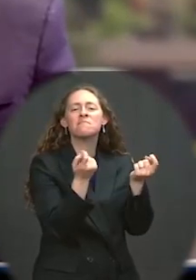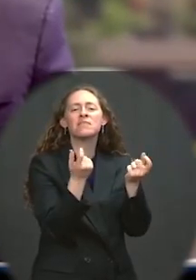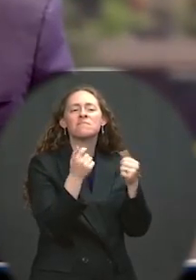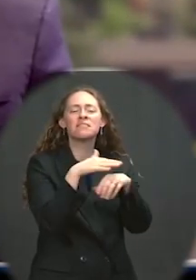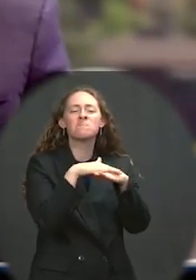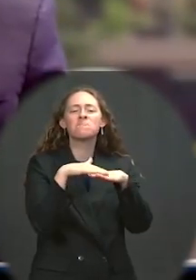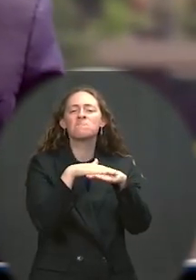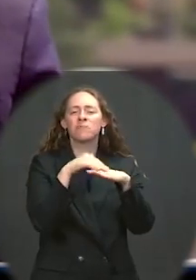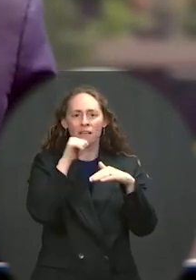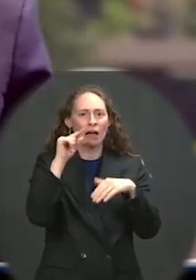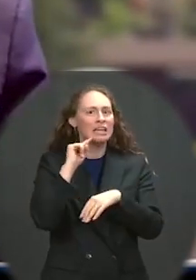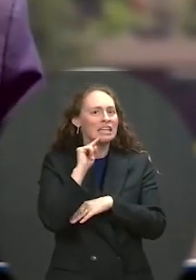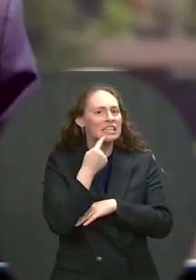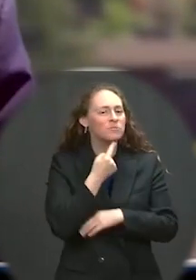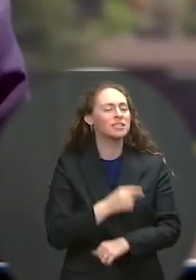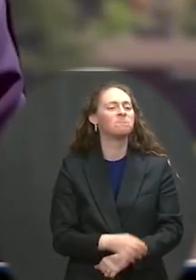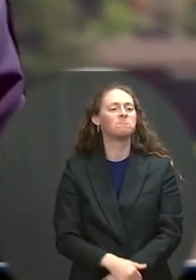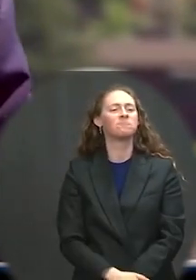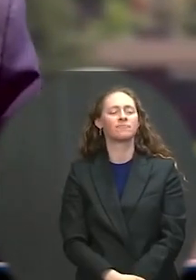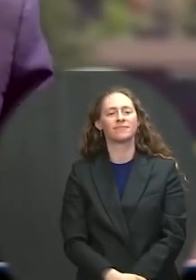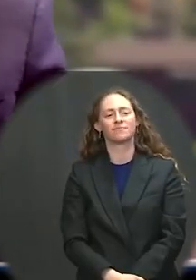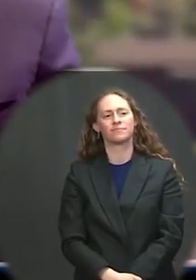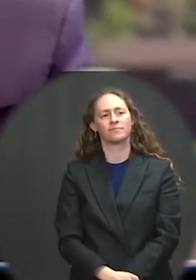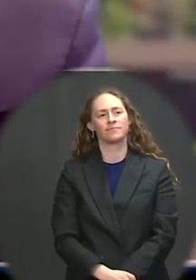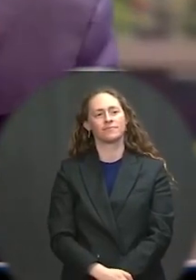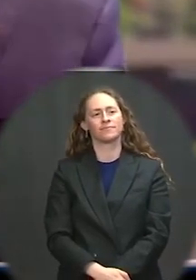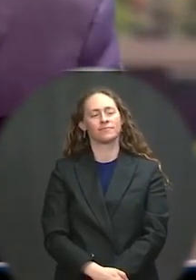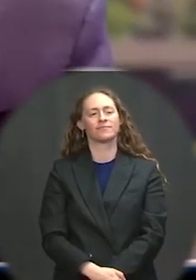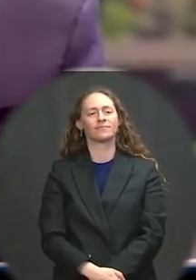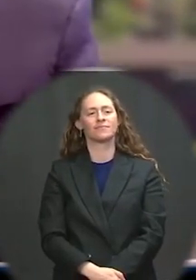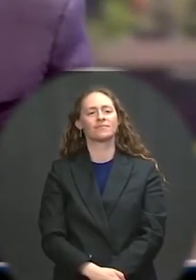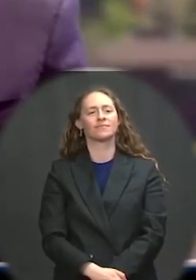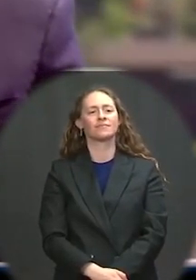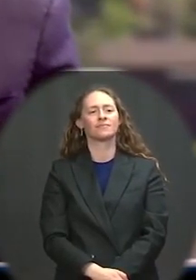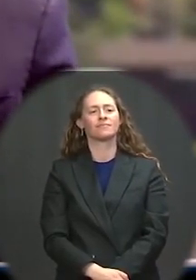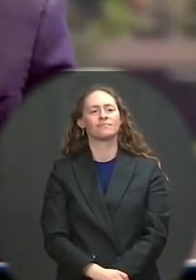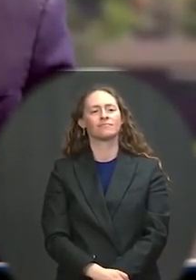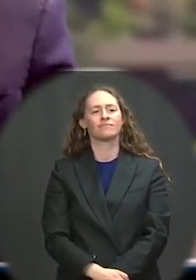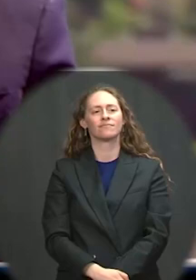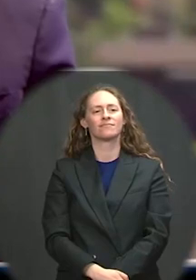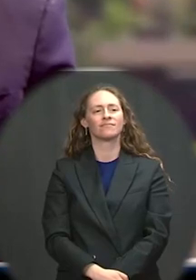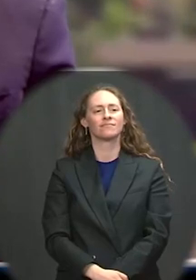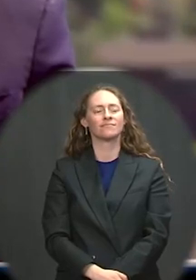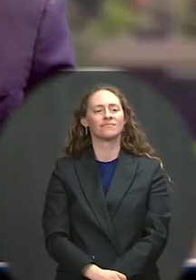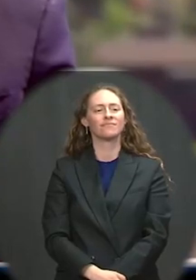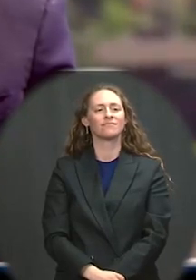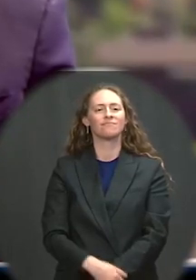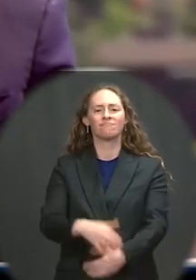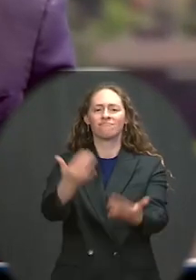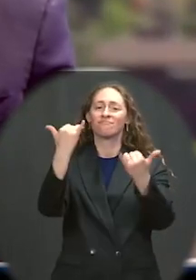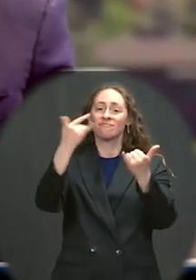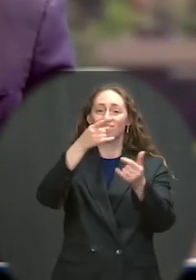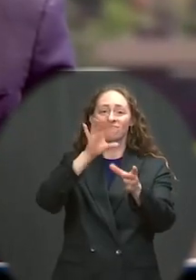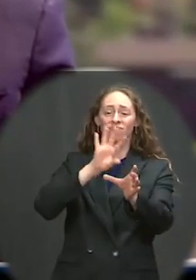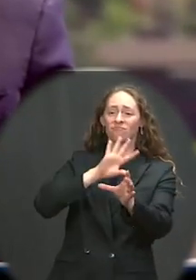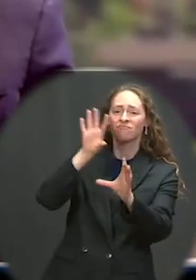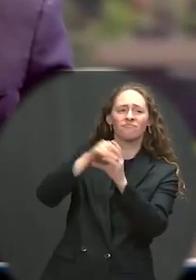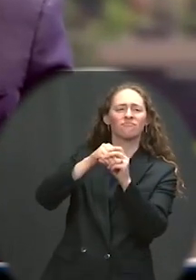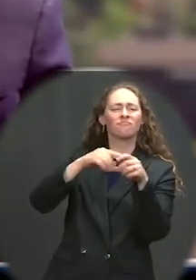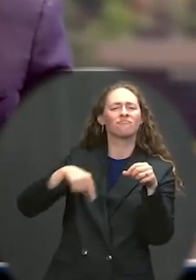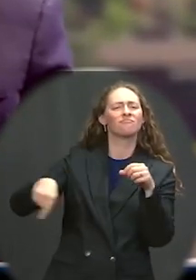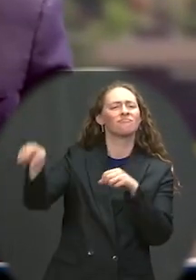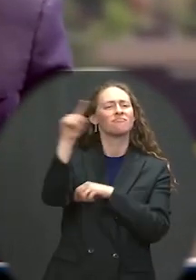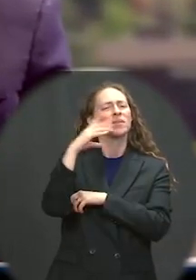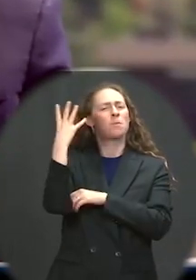cadets, today you're joining a chain of service that links each of you to our history. It's a connection to the very earliest